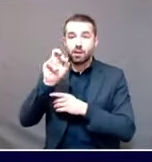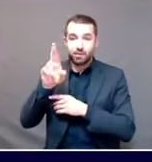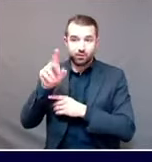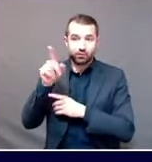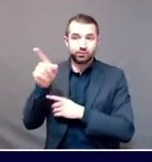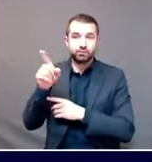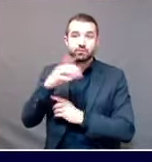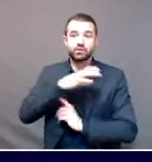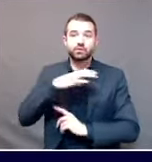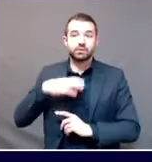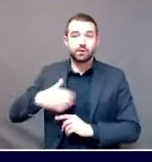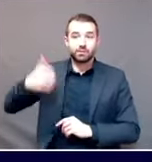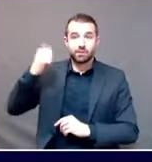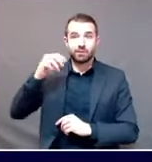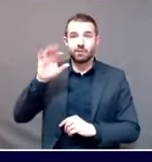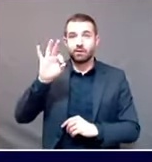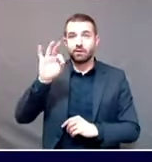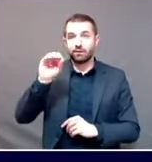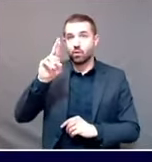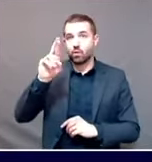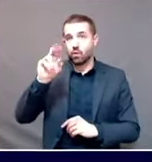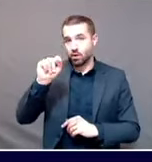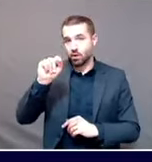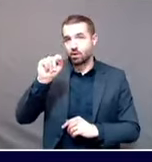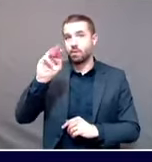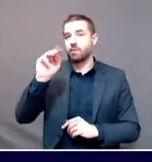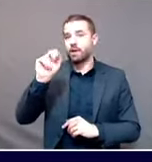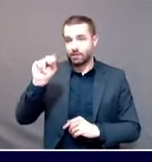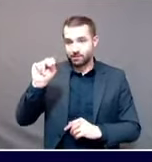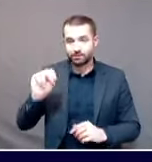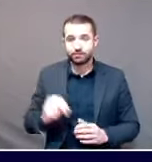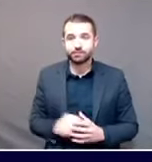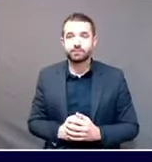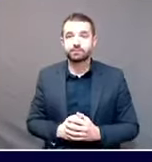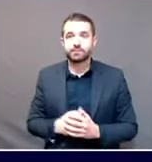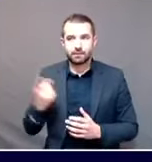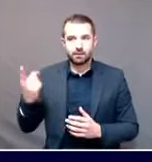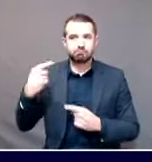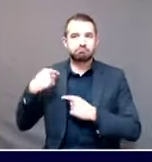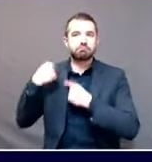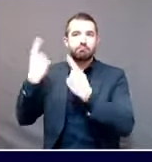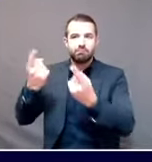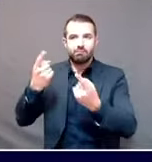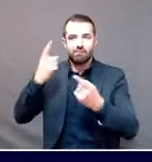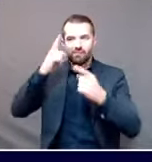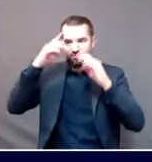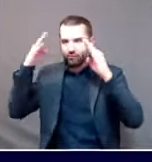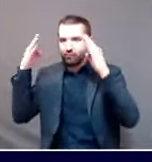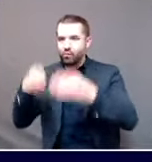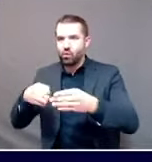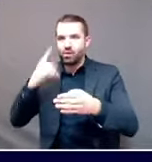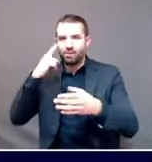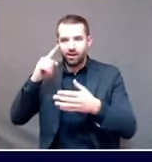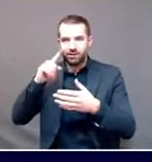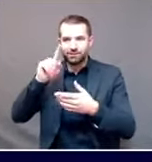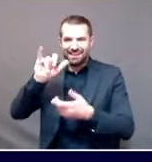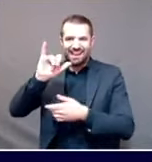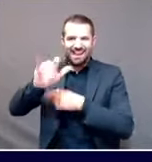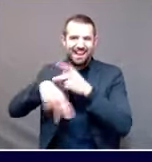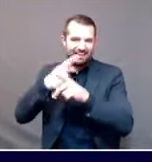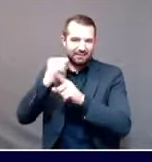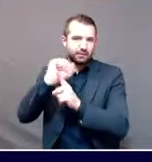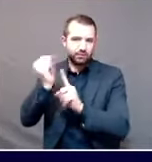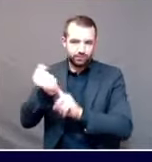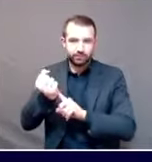may be struggling not just with unemployment during the pandemic but with age and